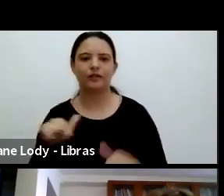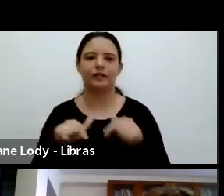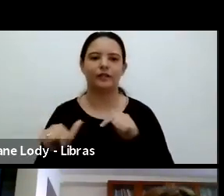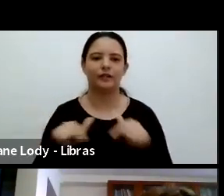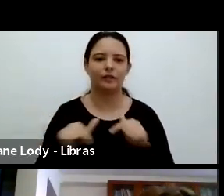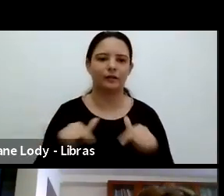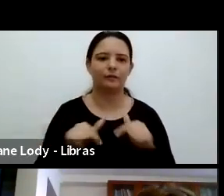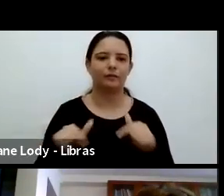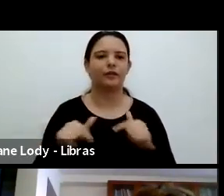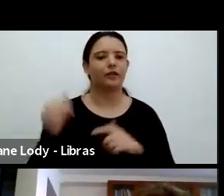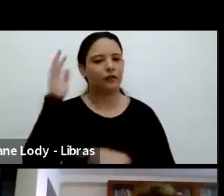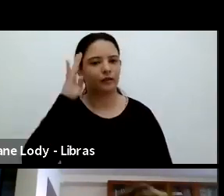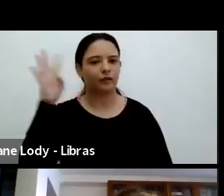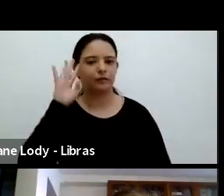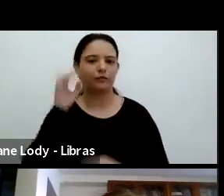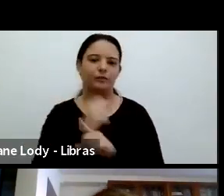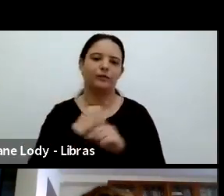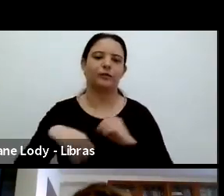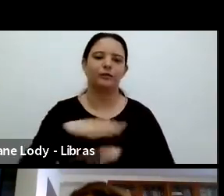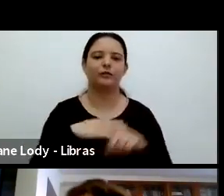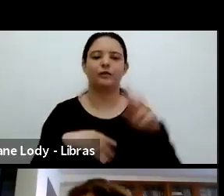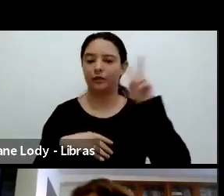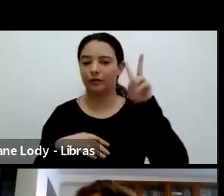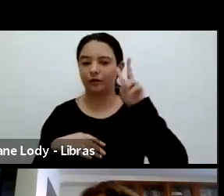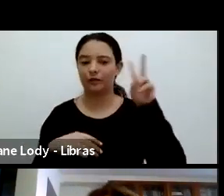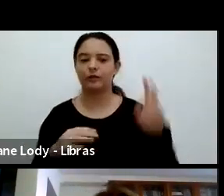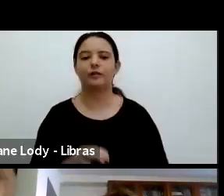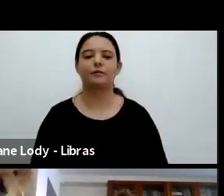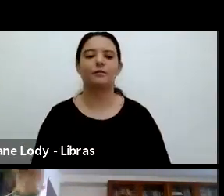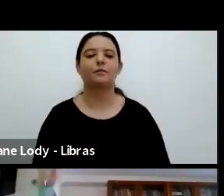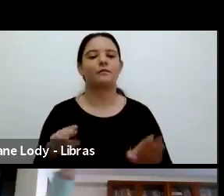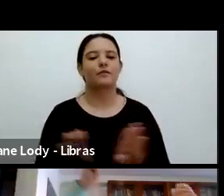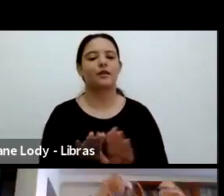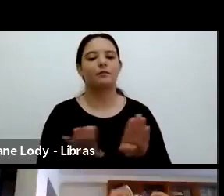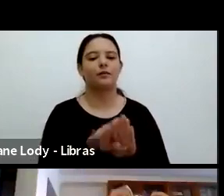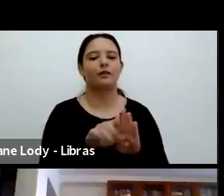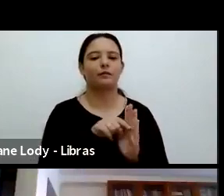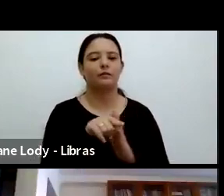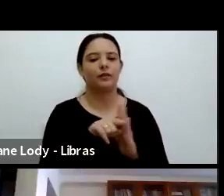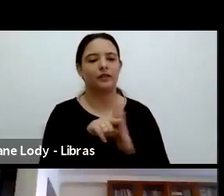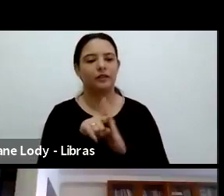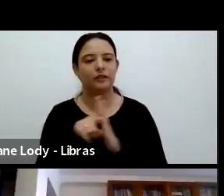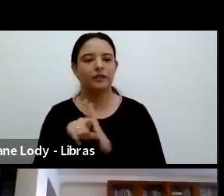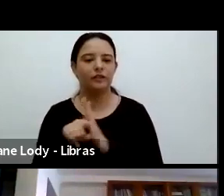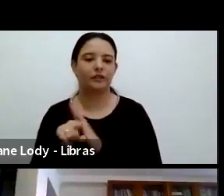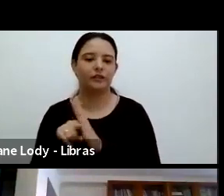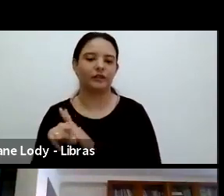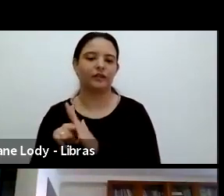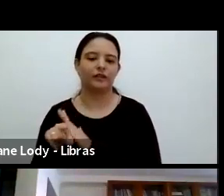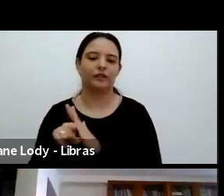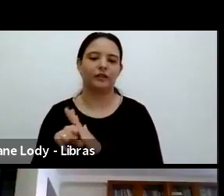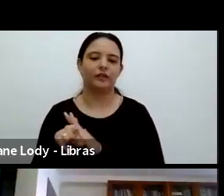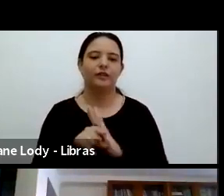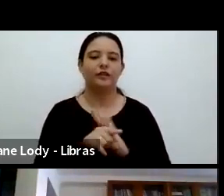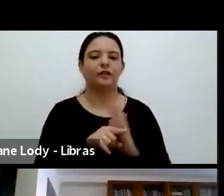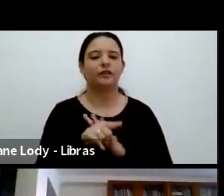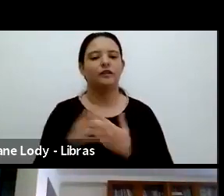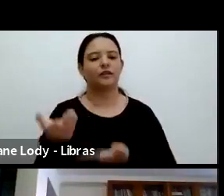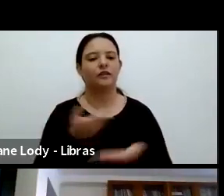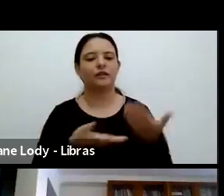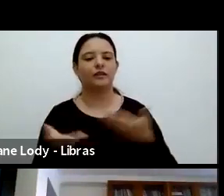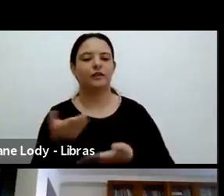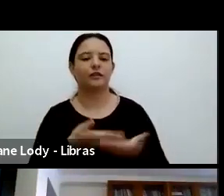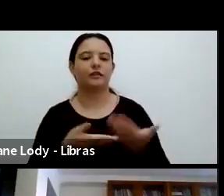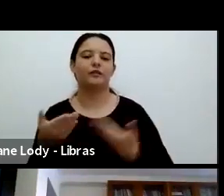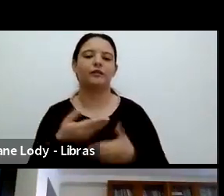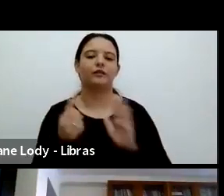situated discourse analysis and researches everyday communicative interactions in order to contribute to reshaping